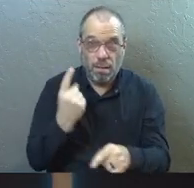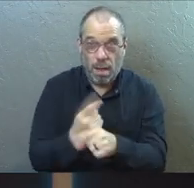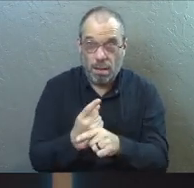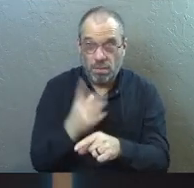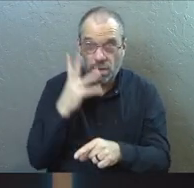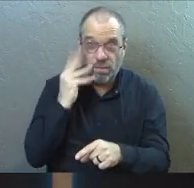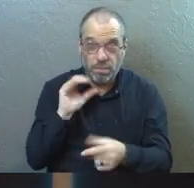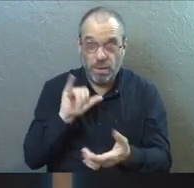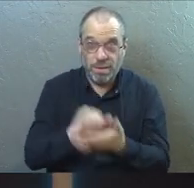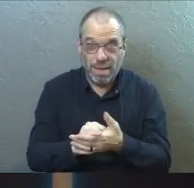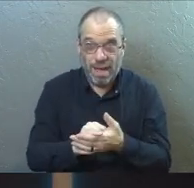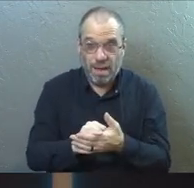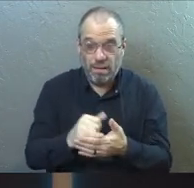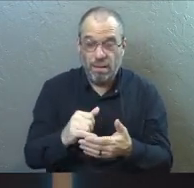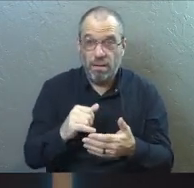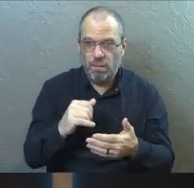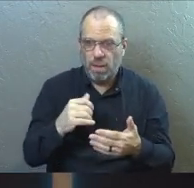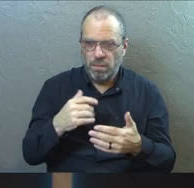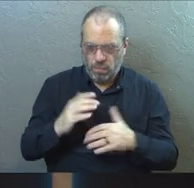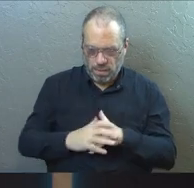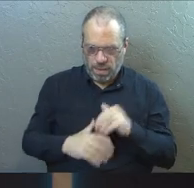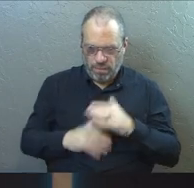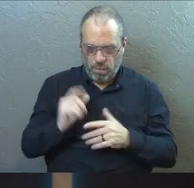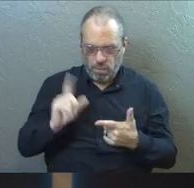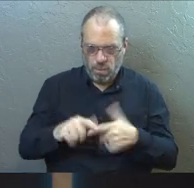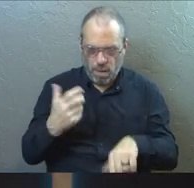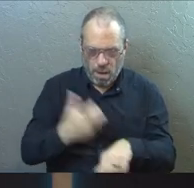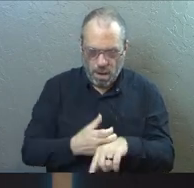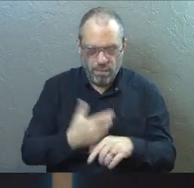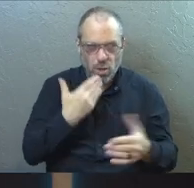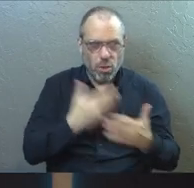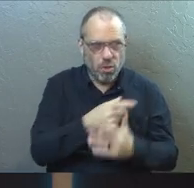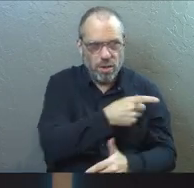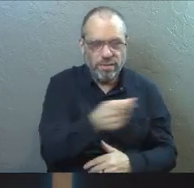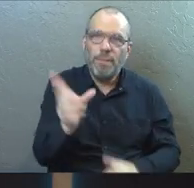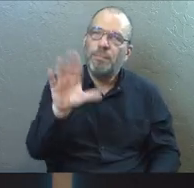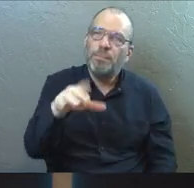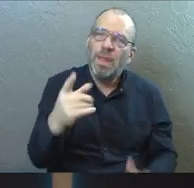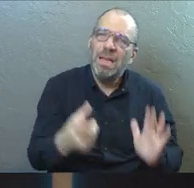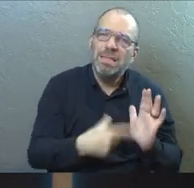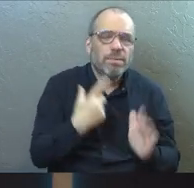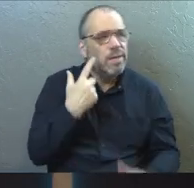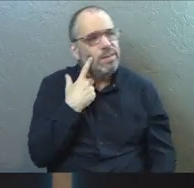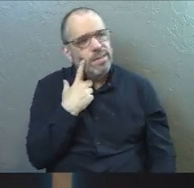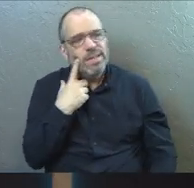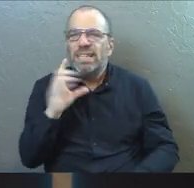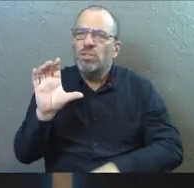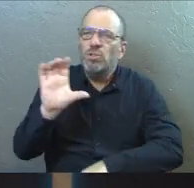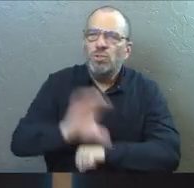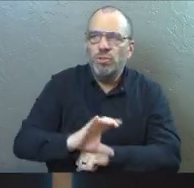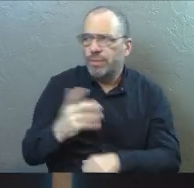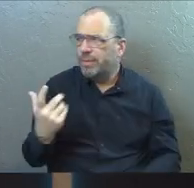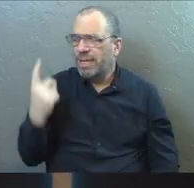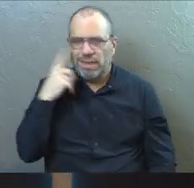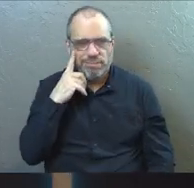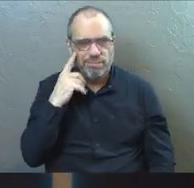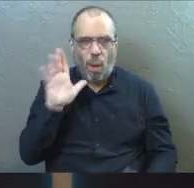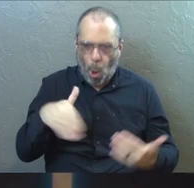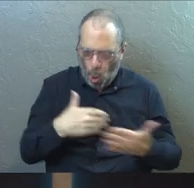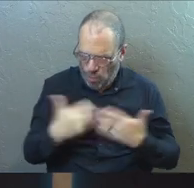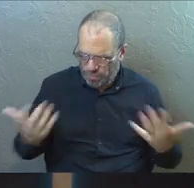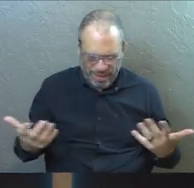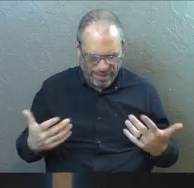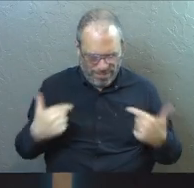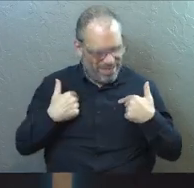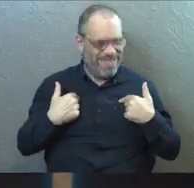to what's hard for the good of someone else? You know, sometimes we have this way in the church of thinking that all of